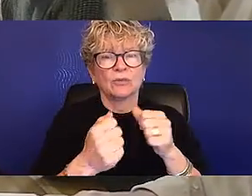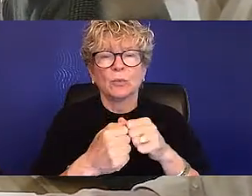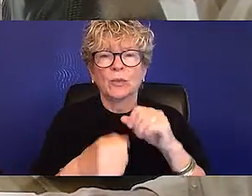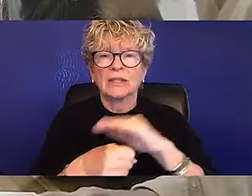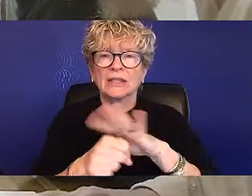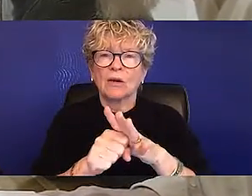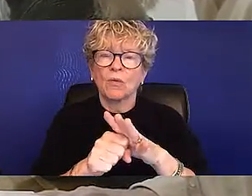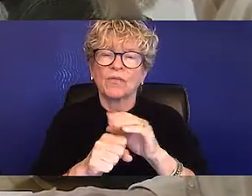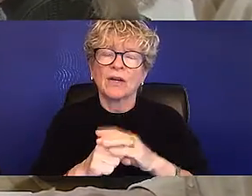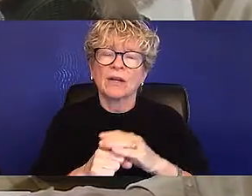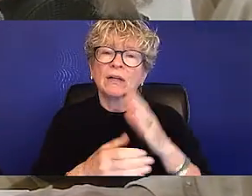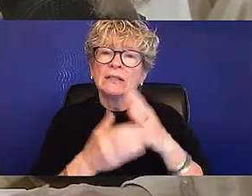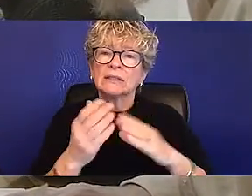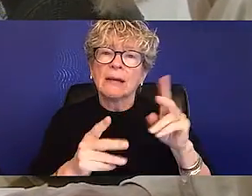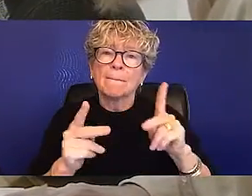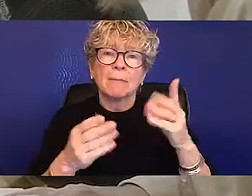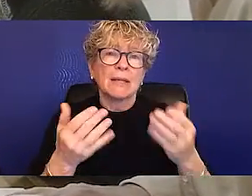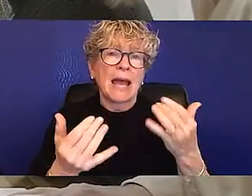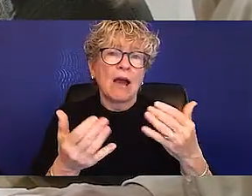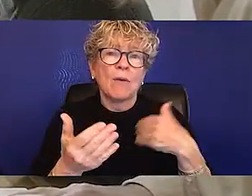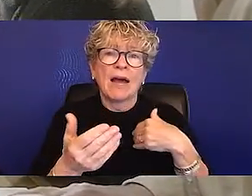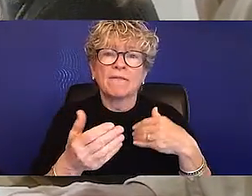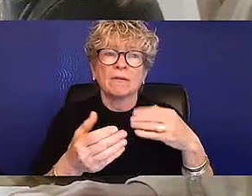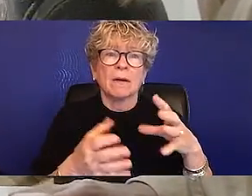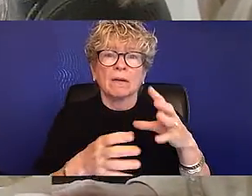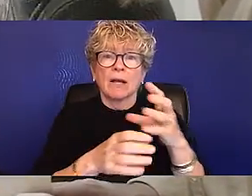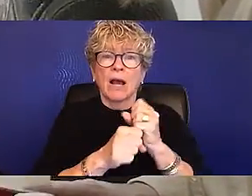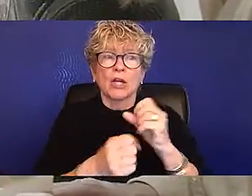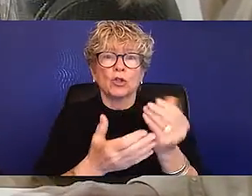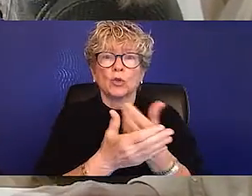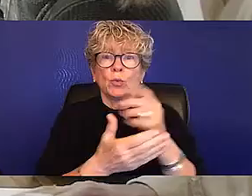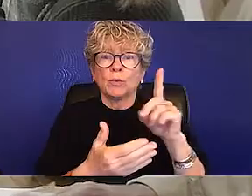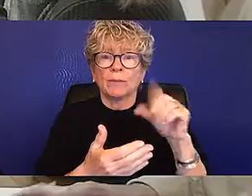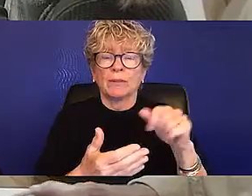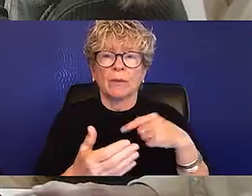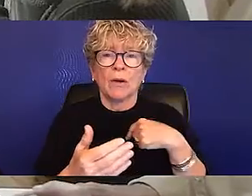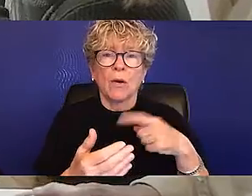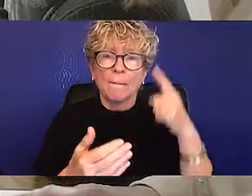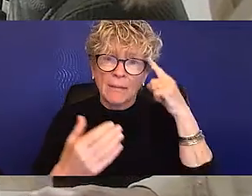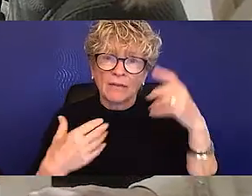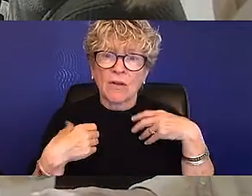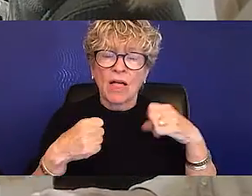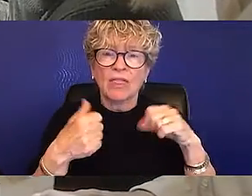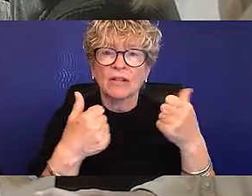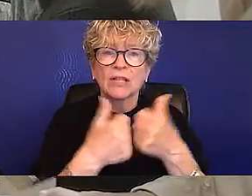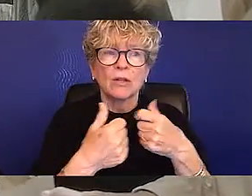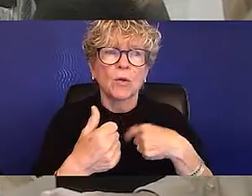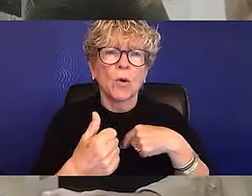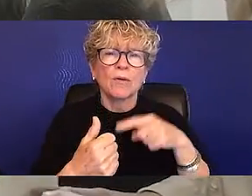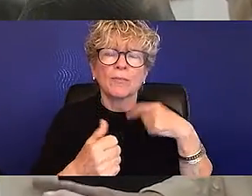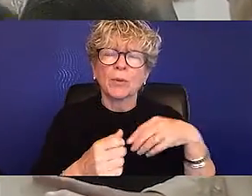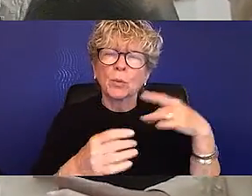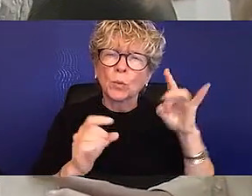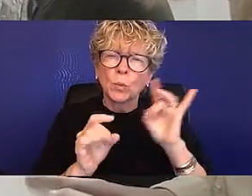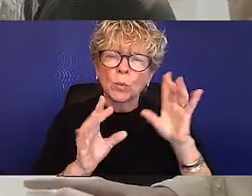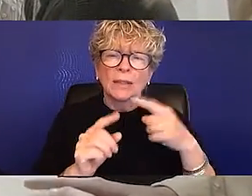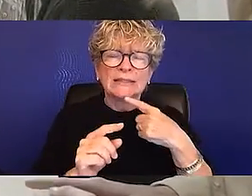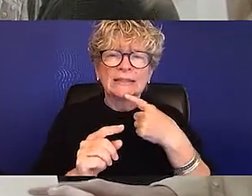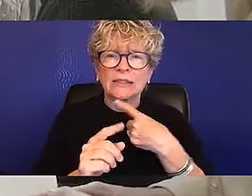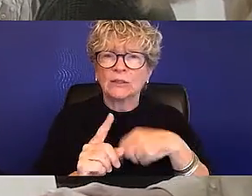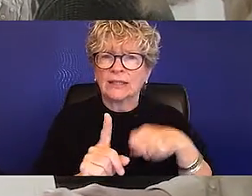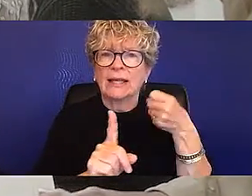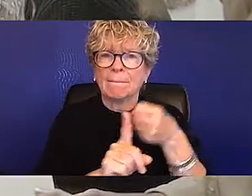challenged by COVID. Due to COVID, some people may have new disabilities, experience mental health challenges,